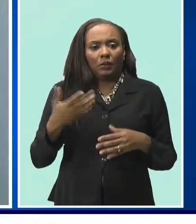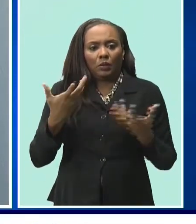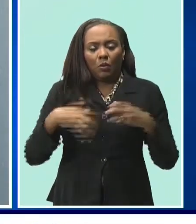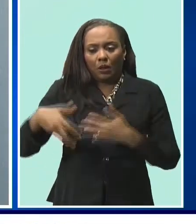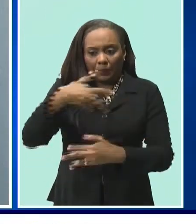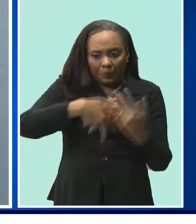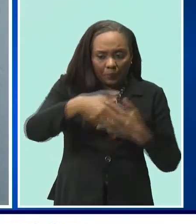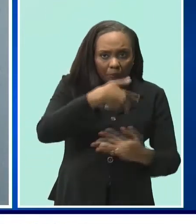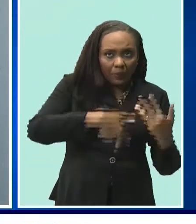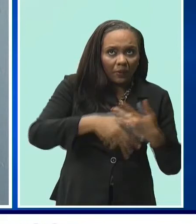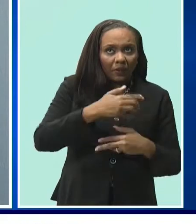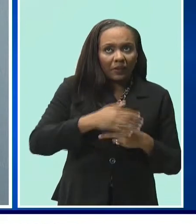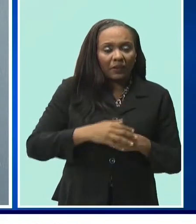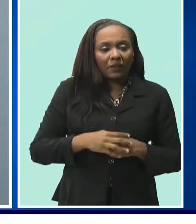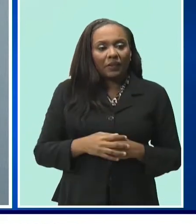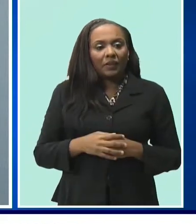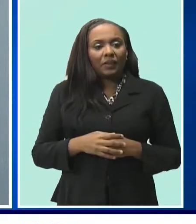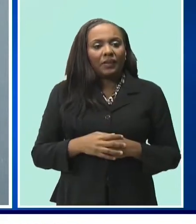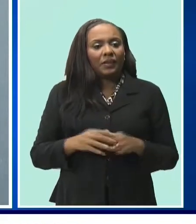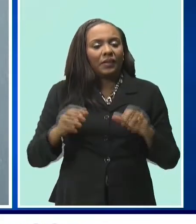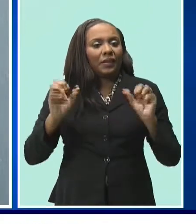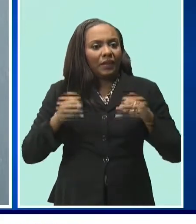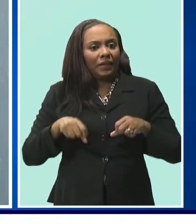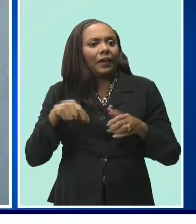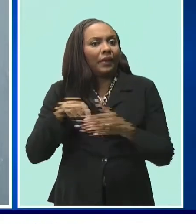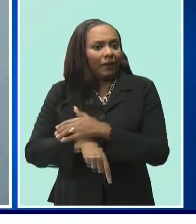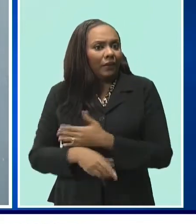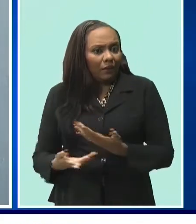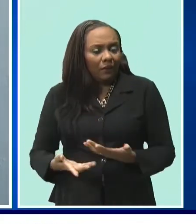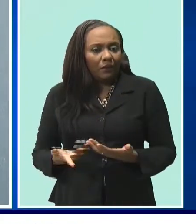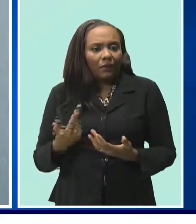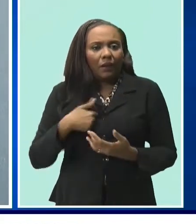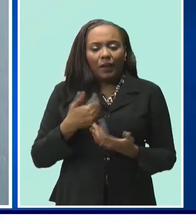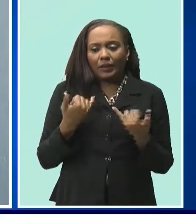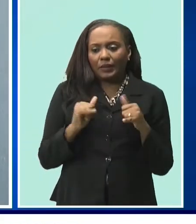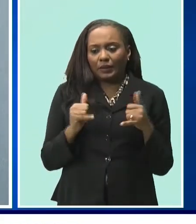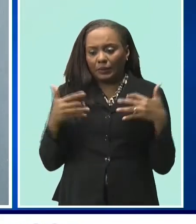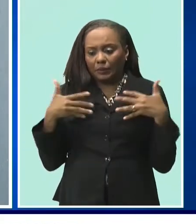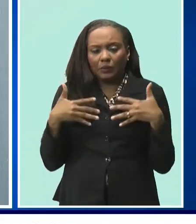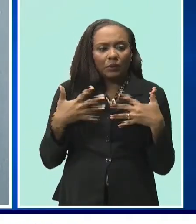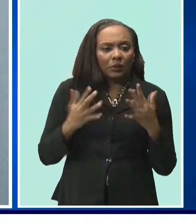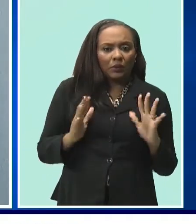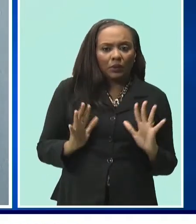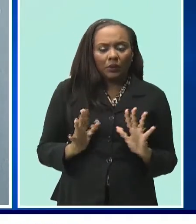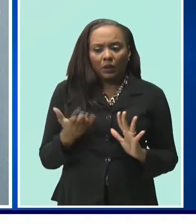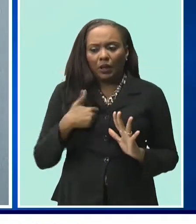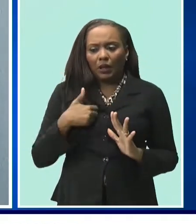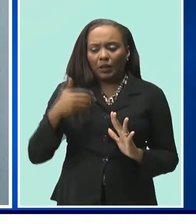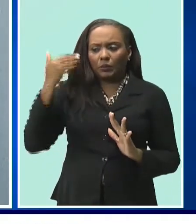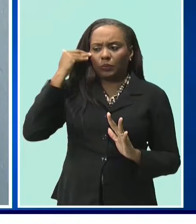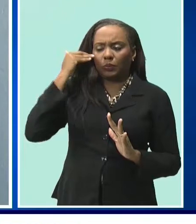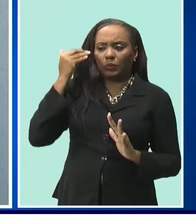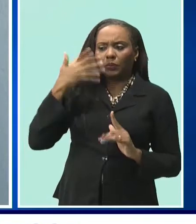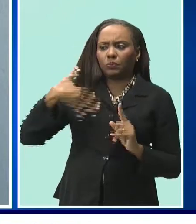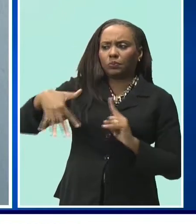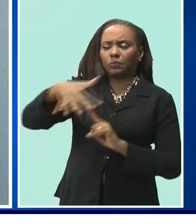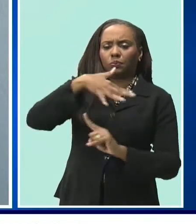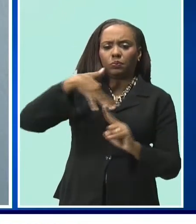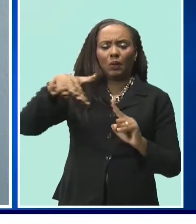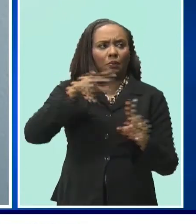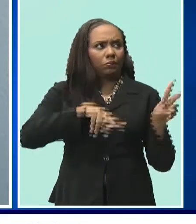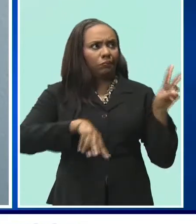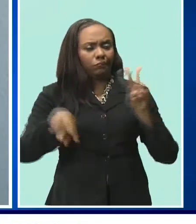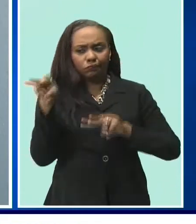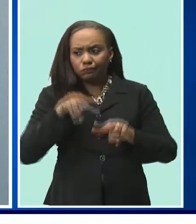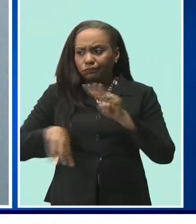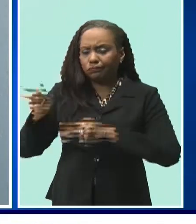silent, it's a silent killer. don't know. So, I just, we still have to be aware of my surroundings, who we can in contact with. So,